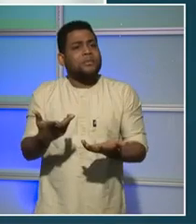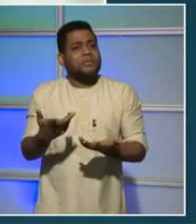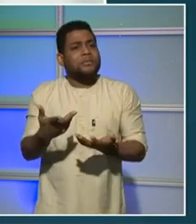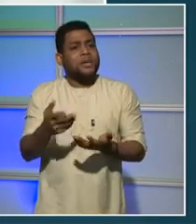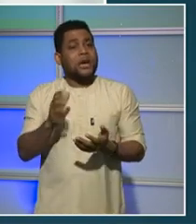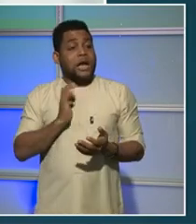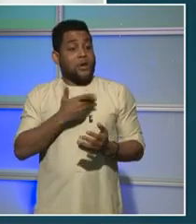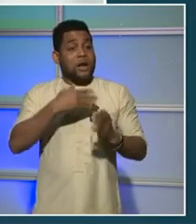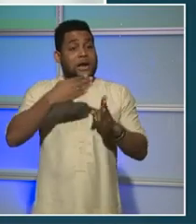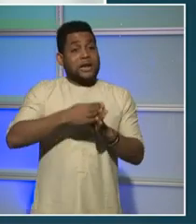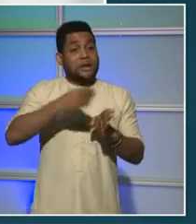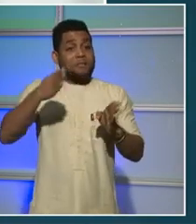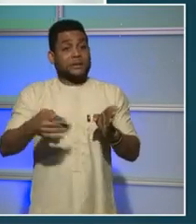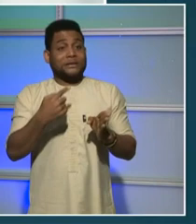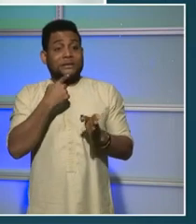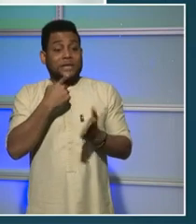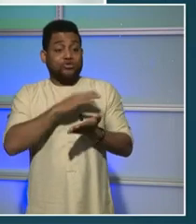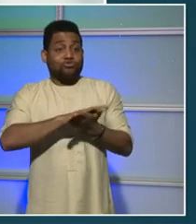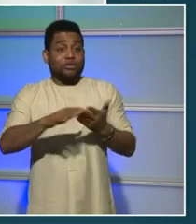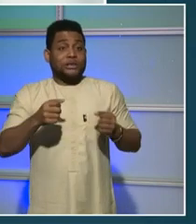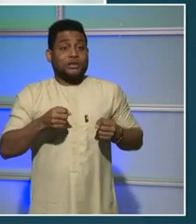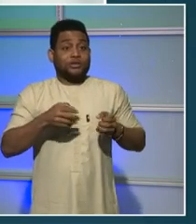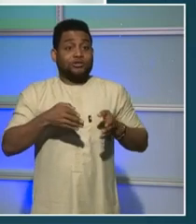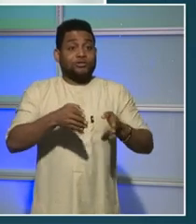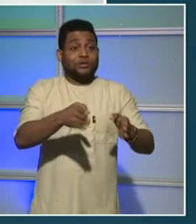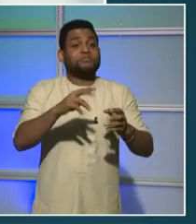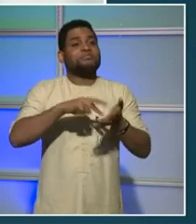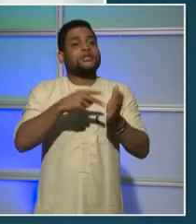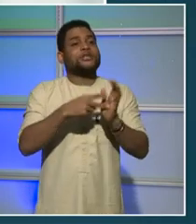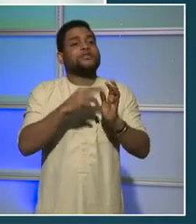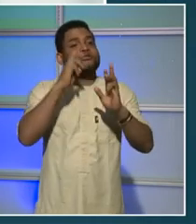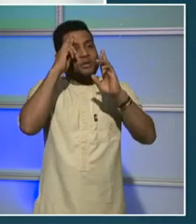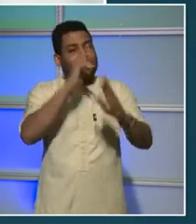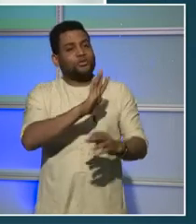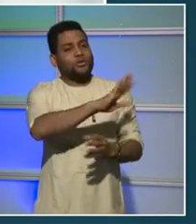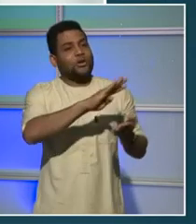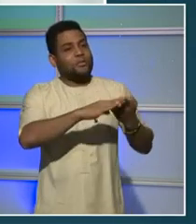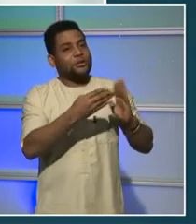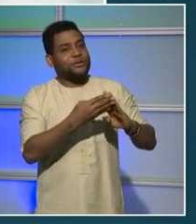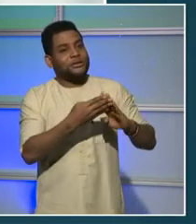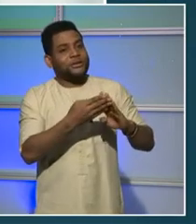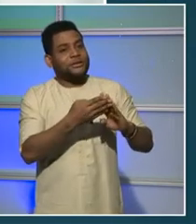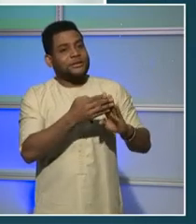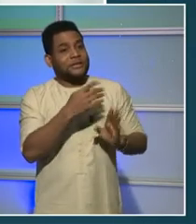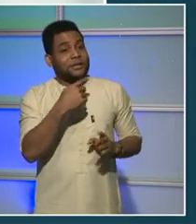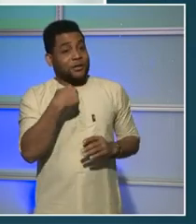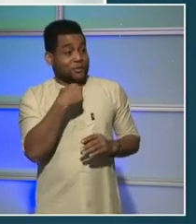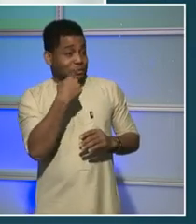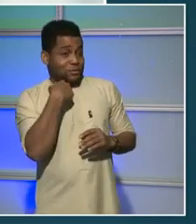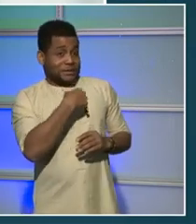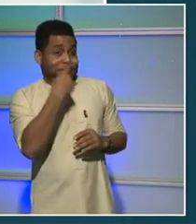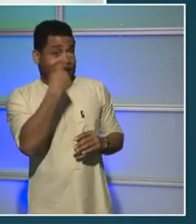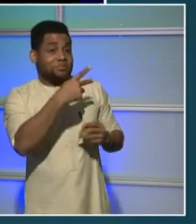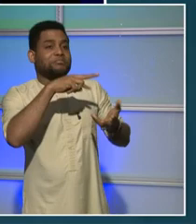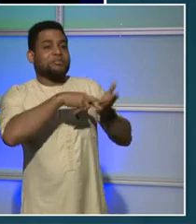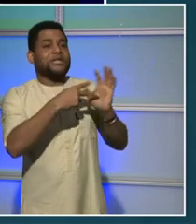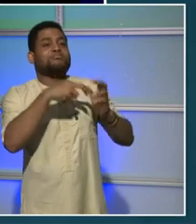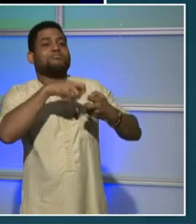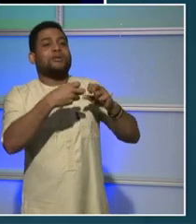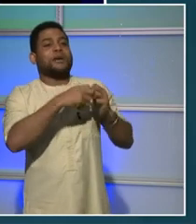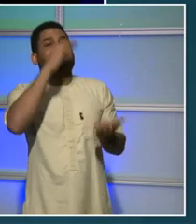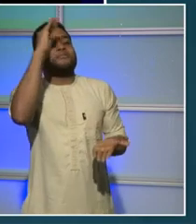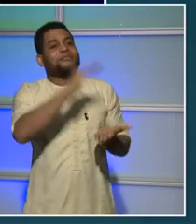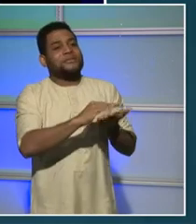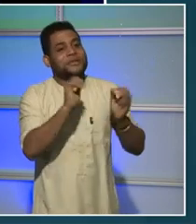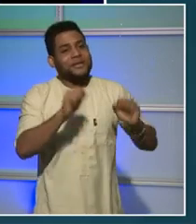come more respect to the block. And with that, we can probably solve a little bit more of the problems that we're facing. Well, it sounds like I need